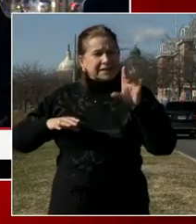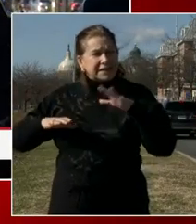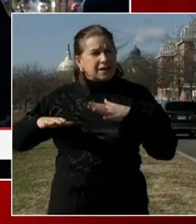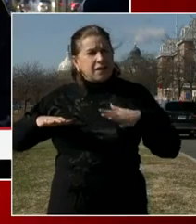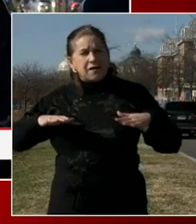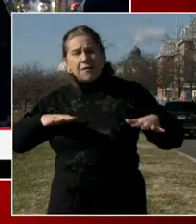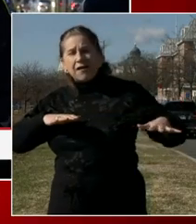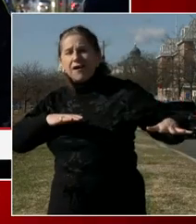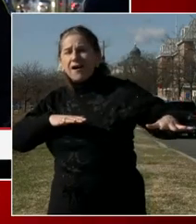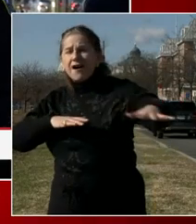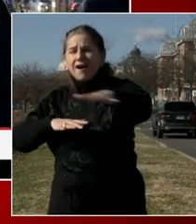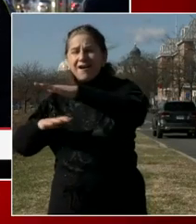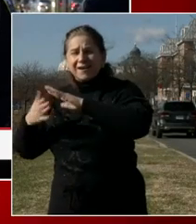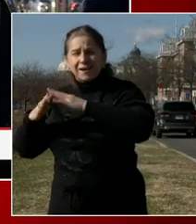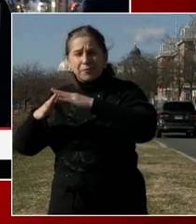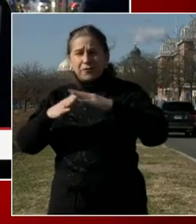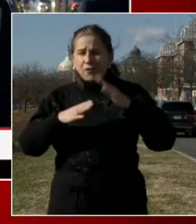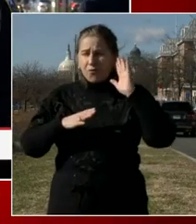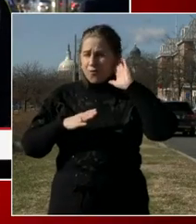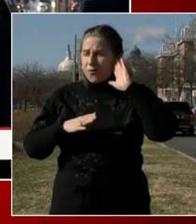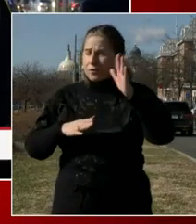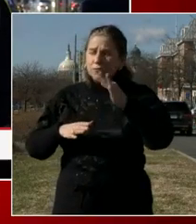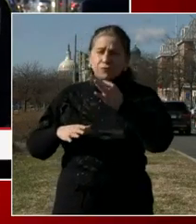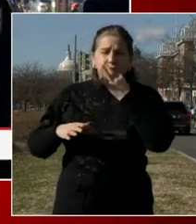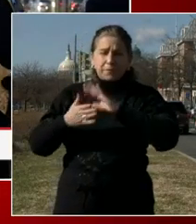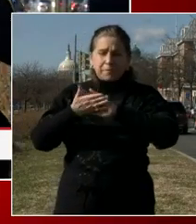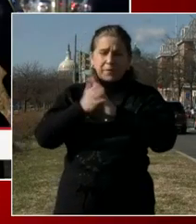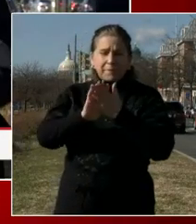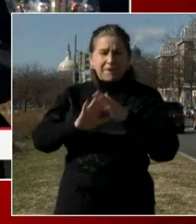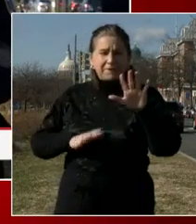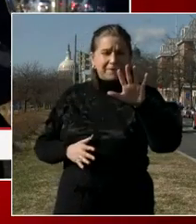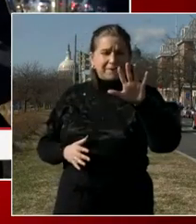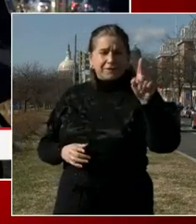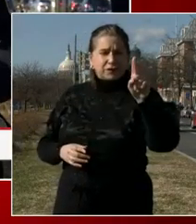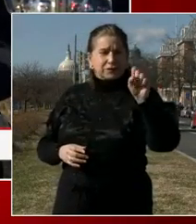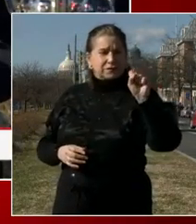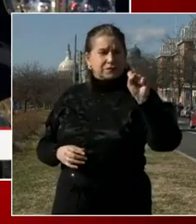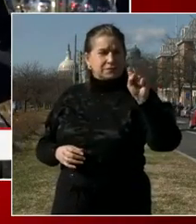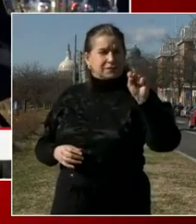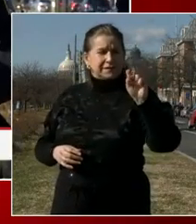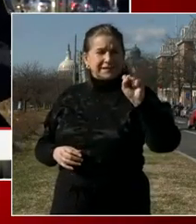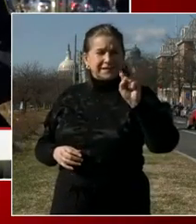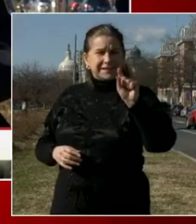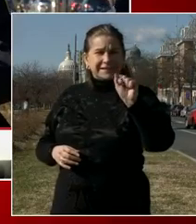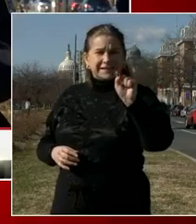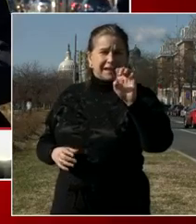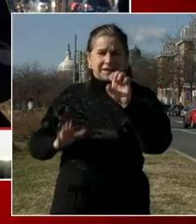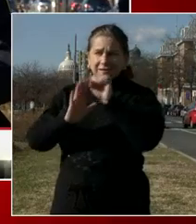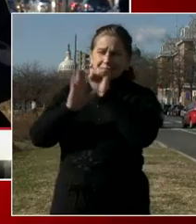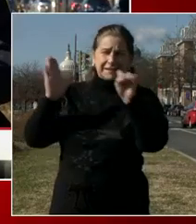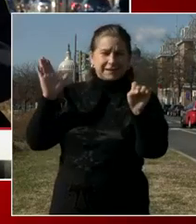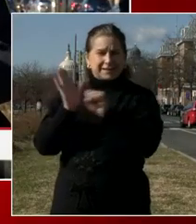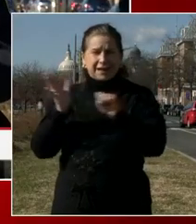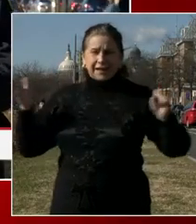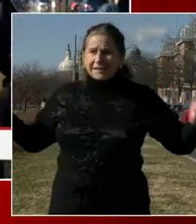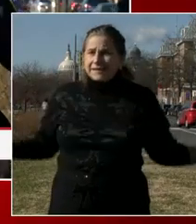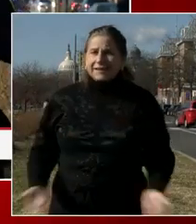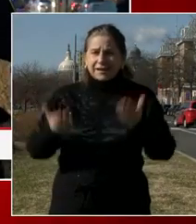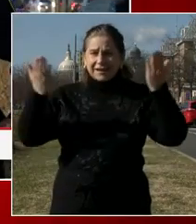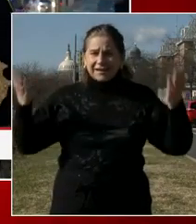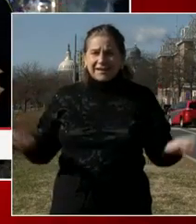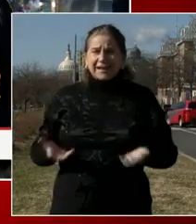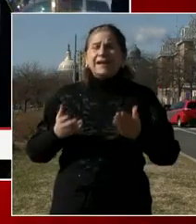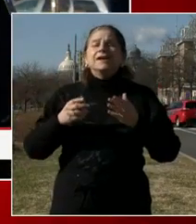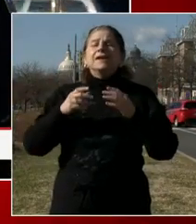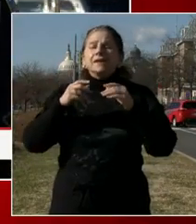the 51st state of Washington, D.C. So keep sharing those photos. Make sure